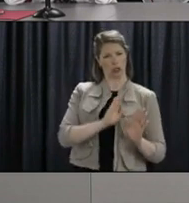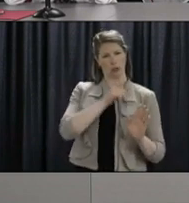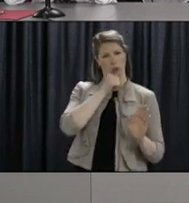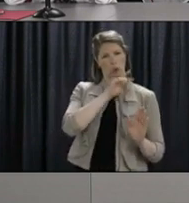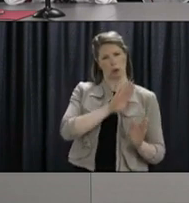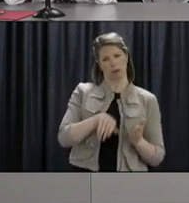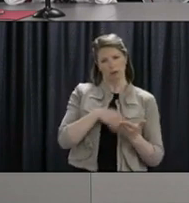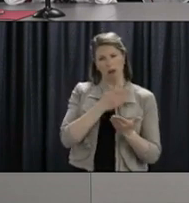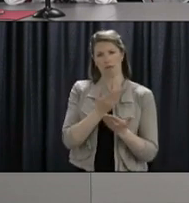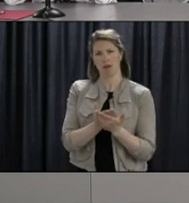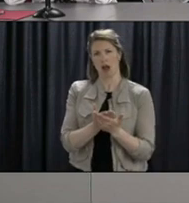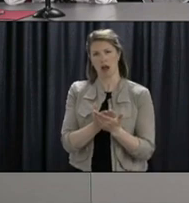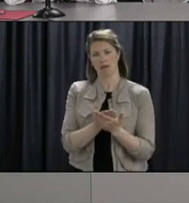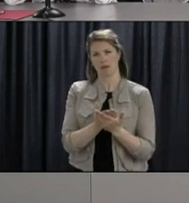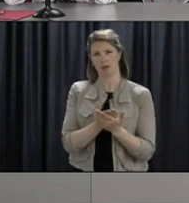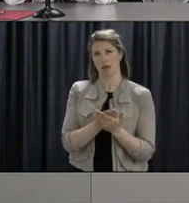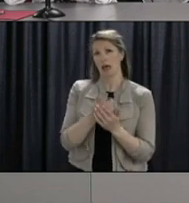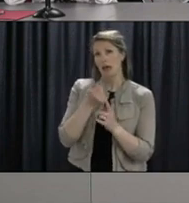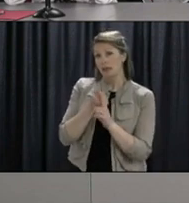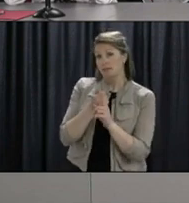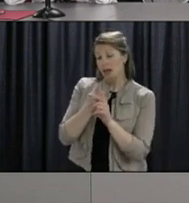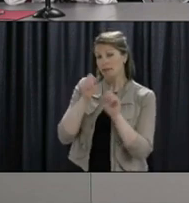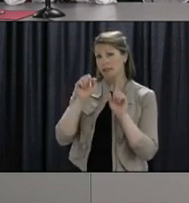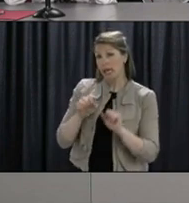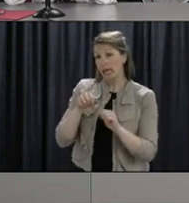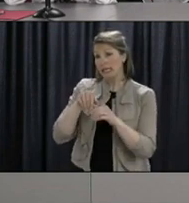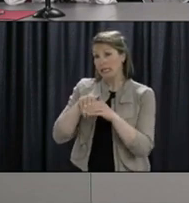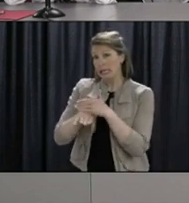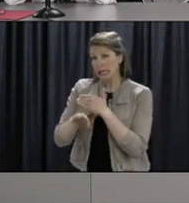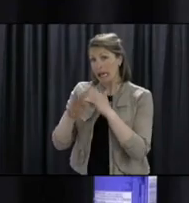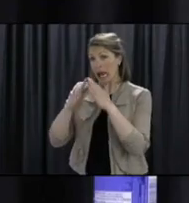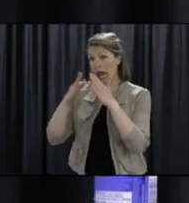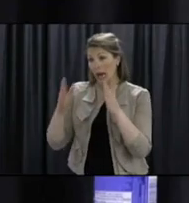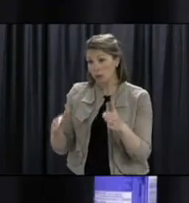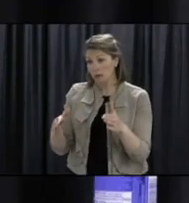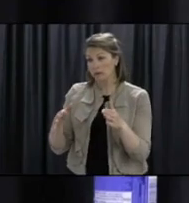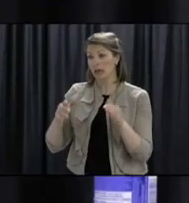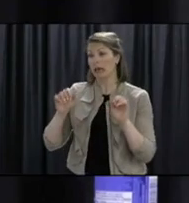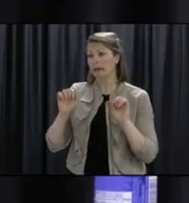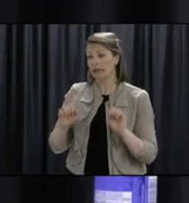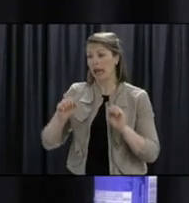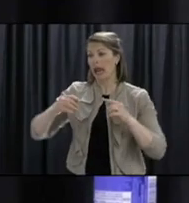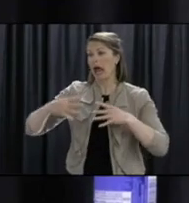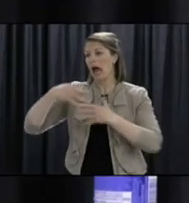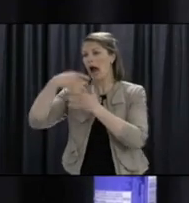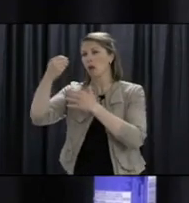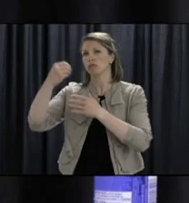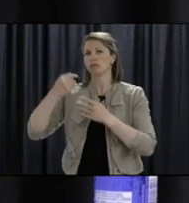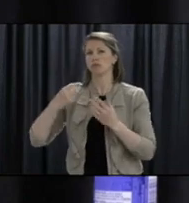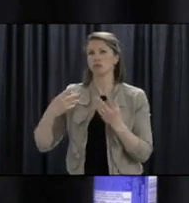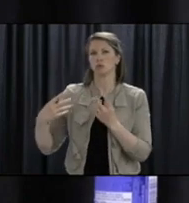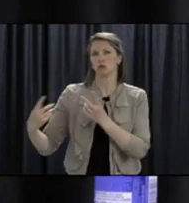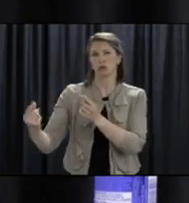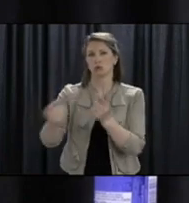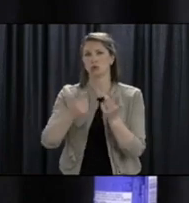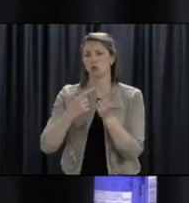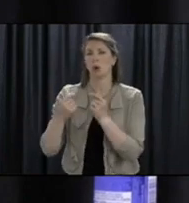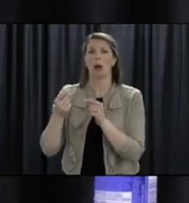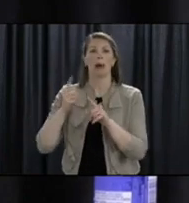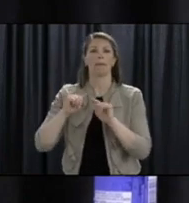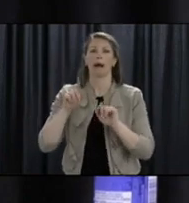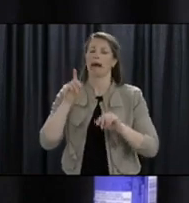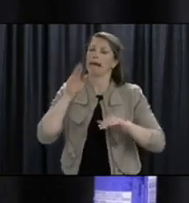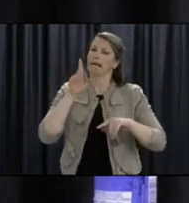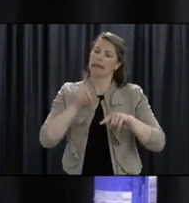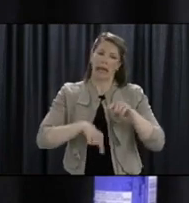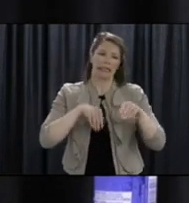but they are not allowed in retail establishments, correct? Yeah, that's correct. So, you know, the goal of that measure was to try